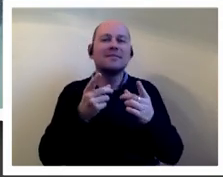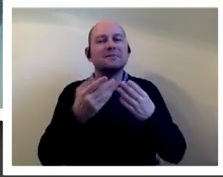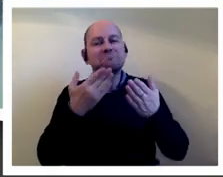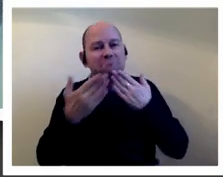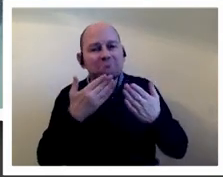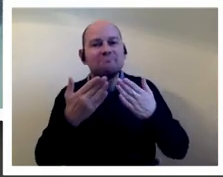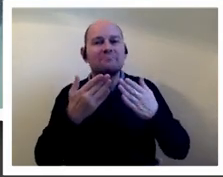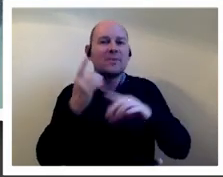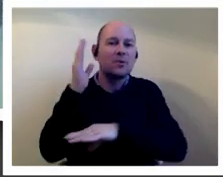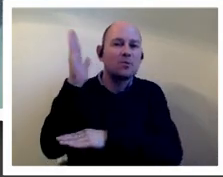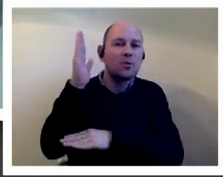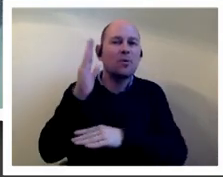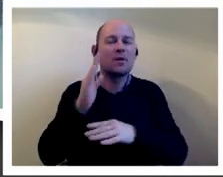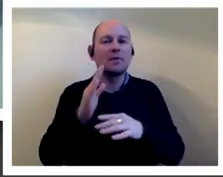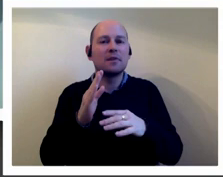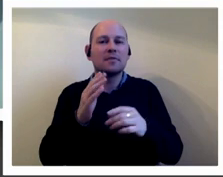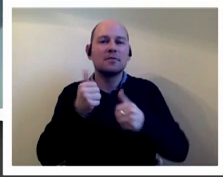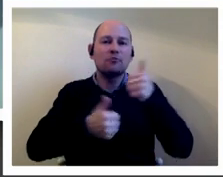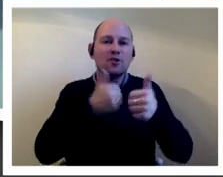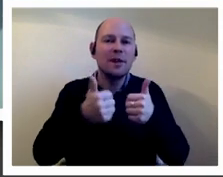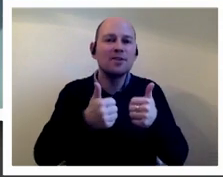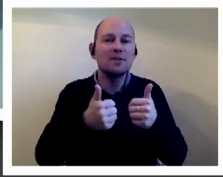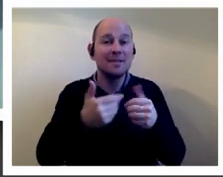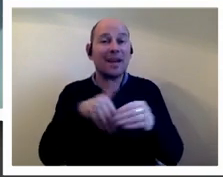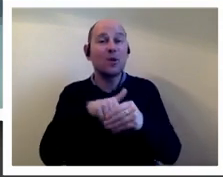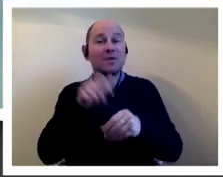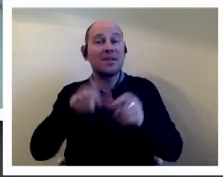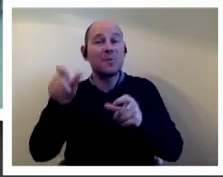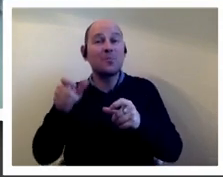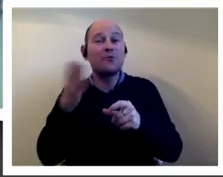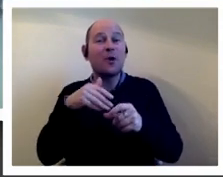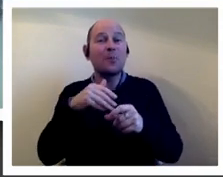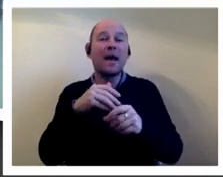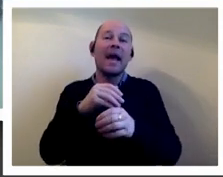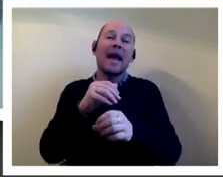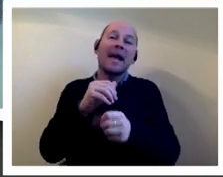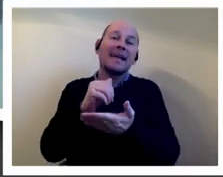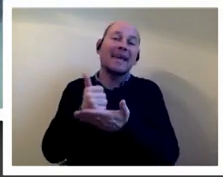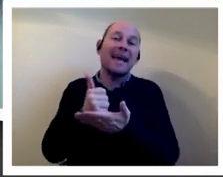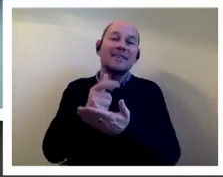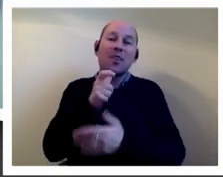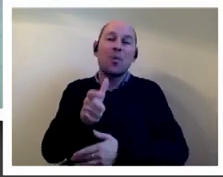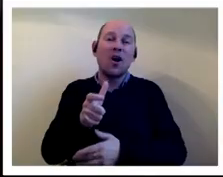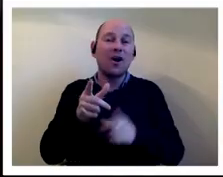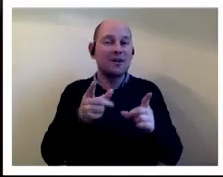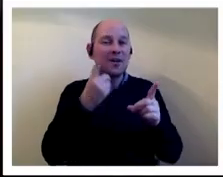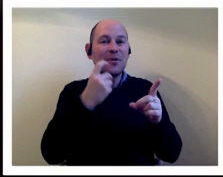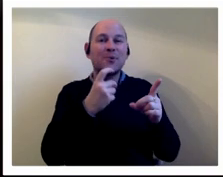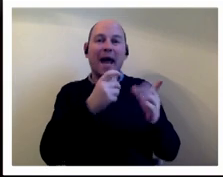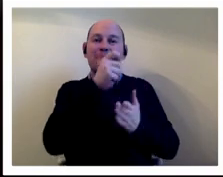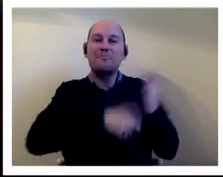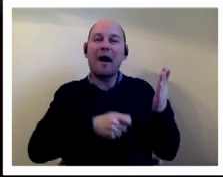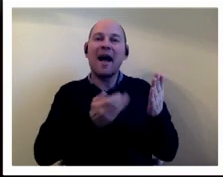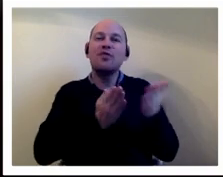including from jim and uli who are at gaze the word and just to remind you that you can purchase the book um from our sponsors gaze the word through the